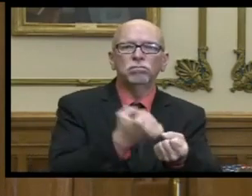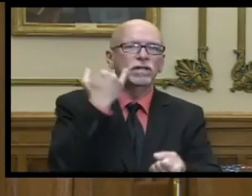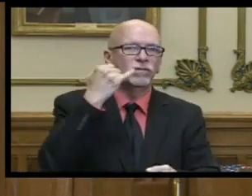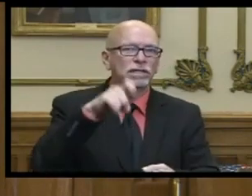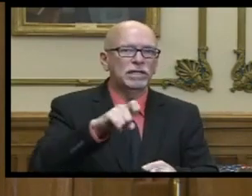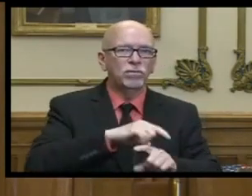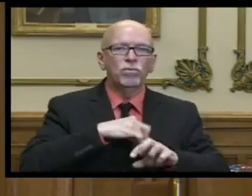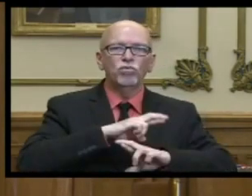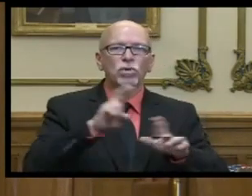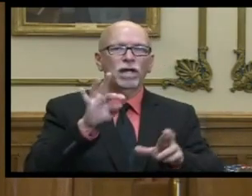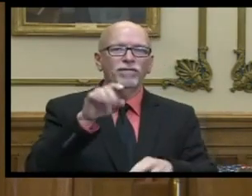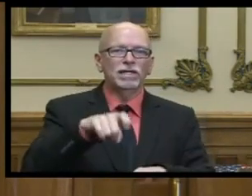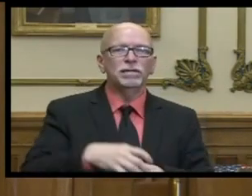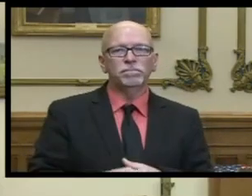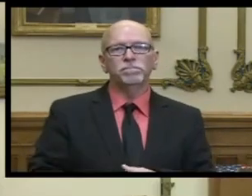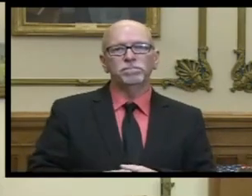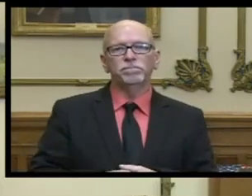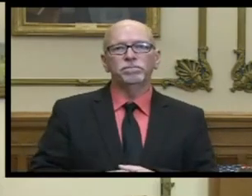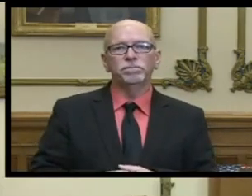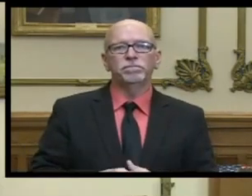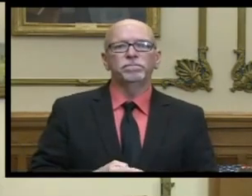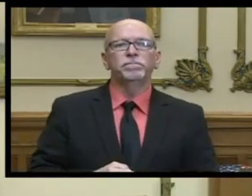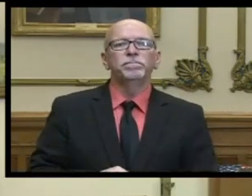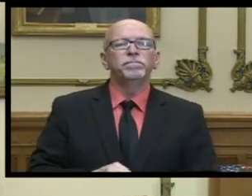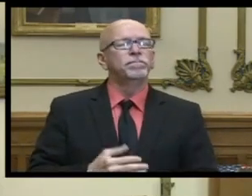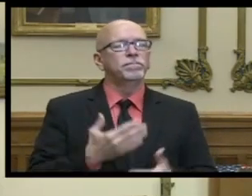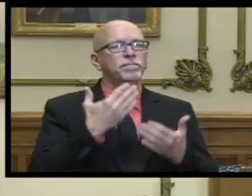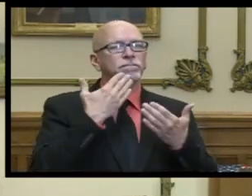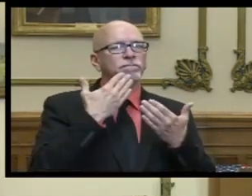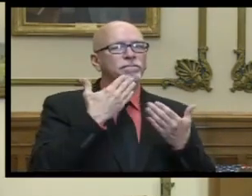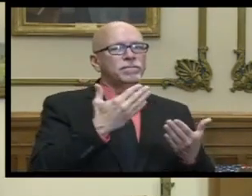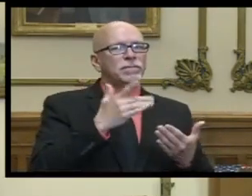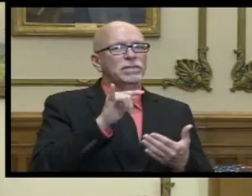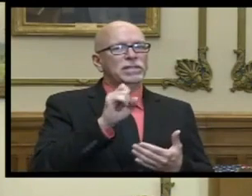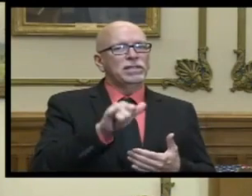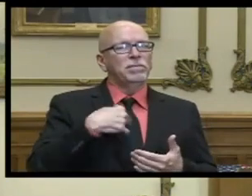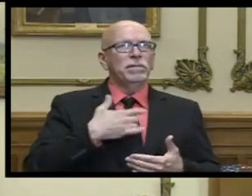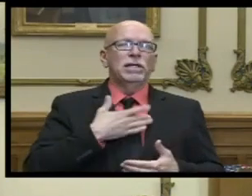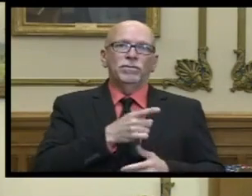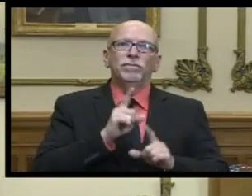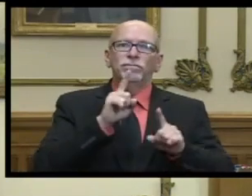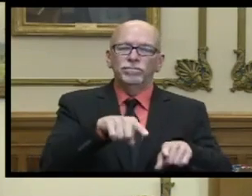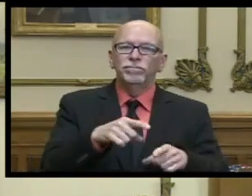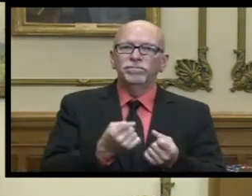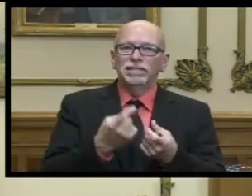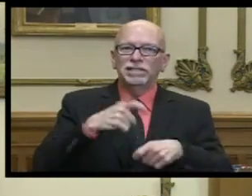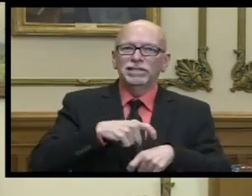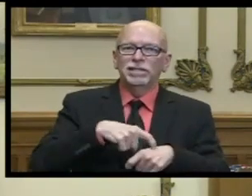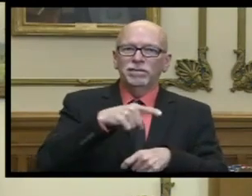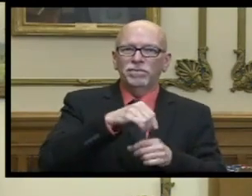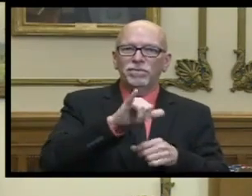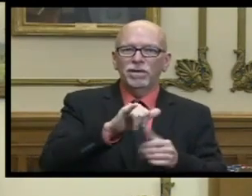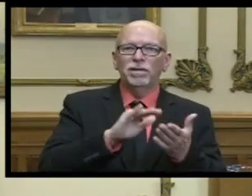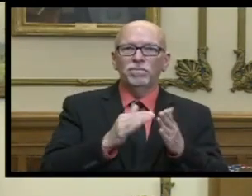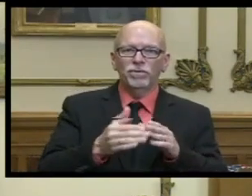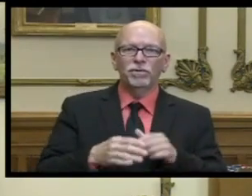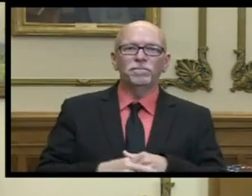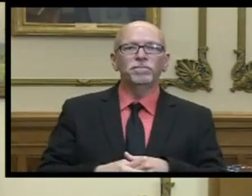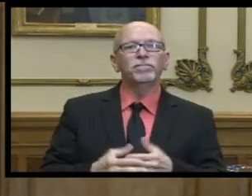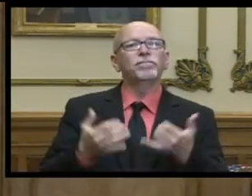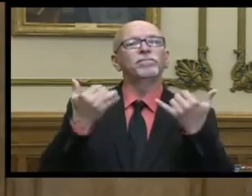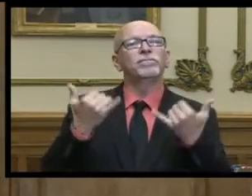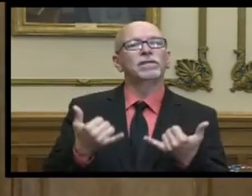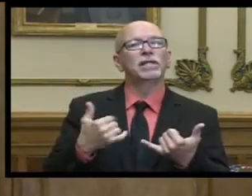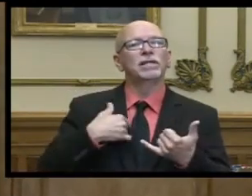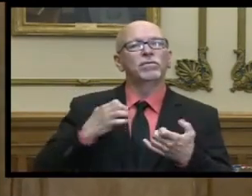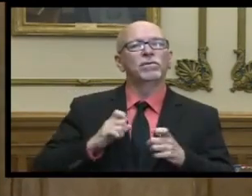we are there when needed thank you thank you so much lindsay i'm so glad you got to go spend some time in those communities and now it's